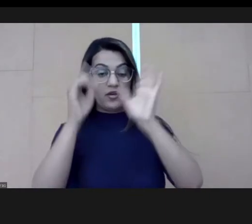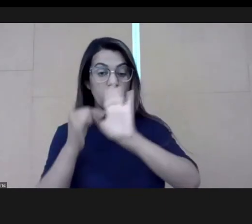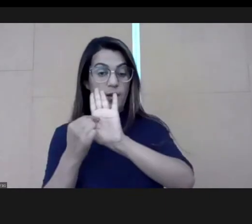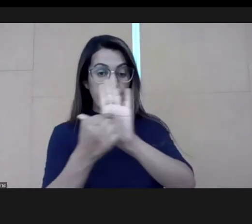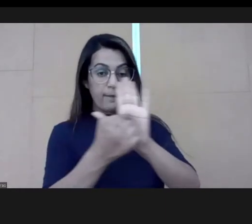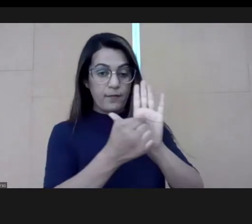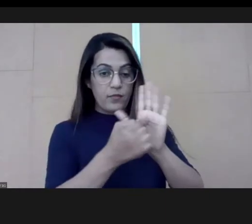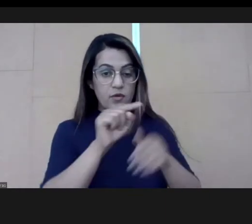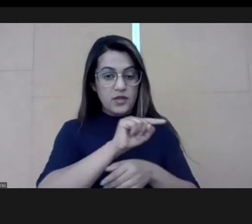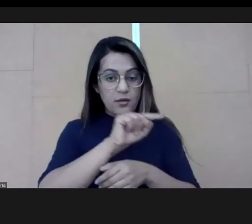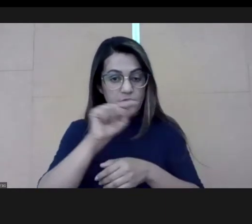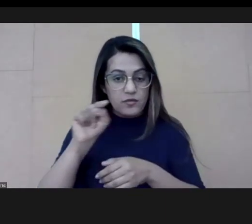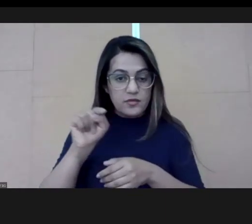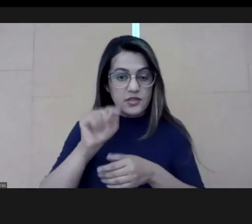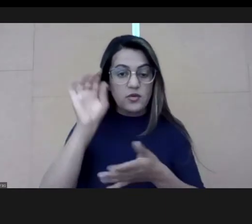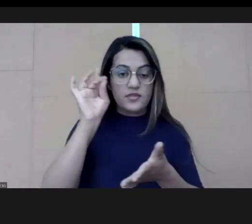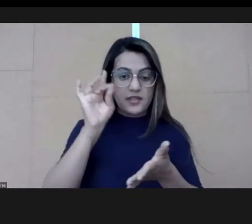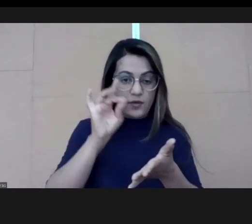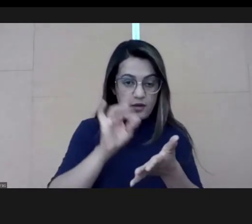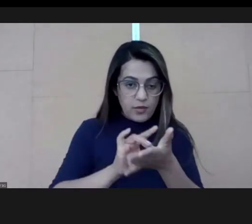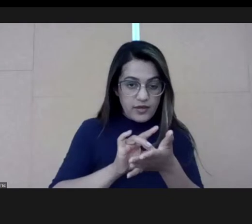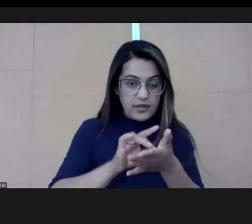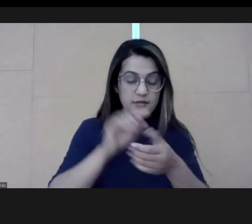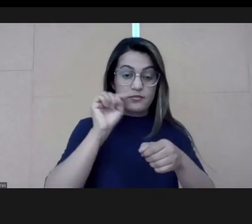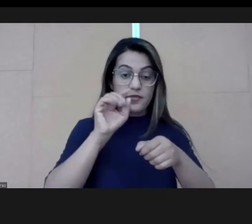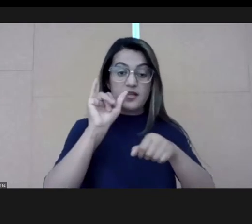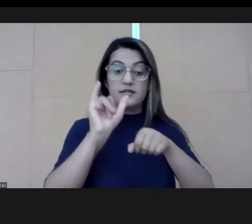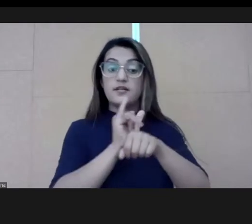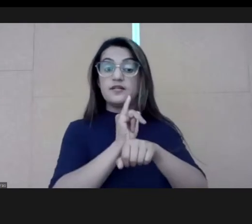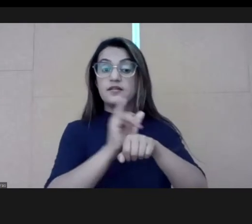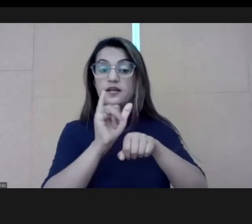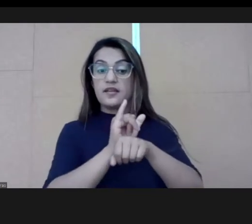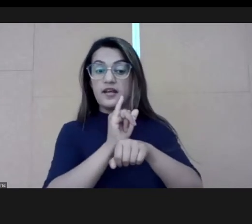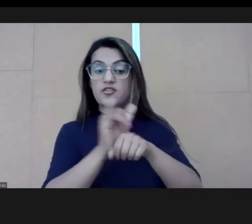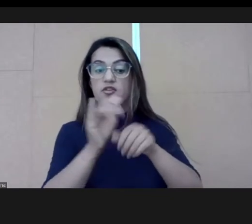is to show you how we implemented that.